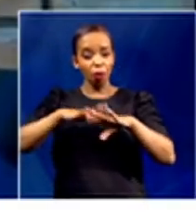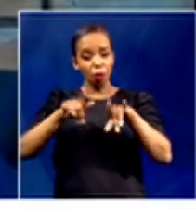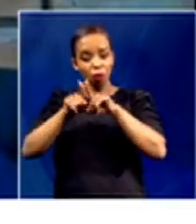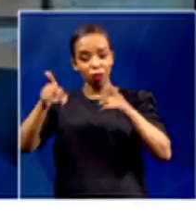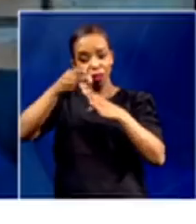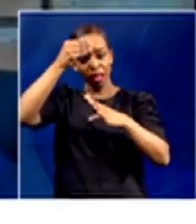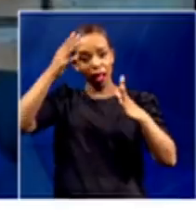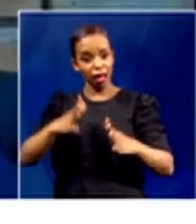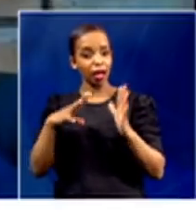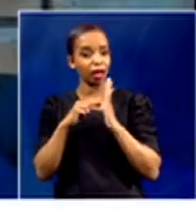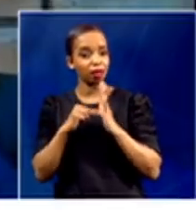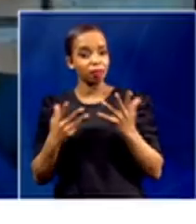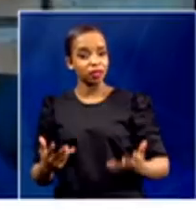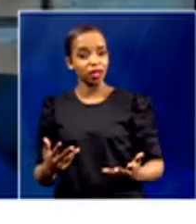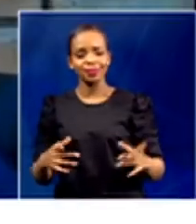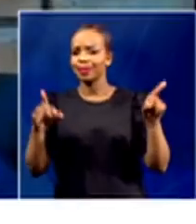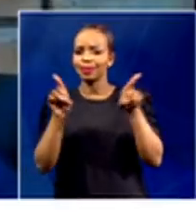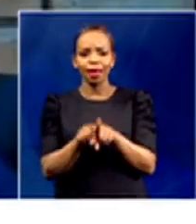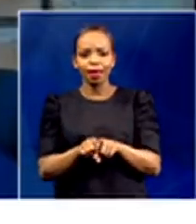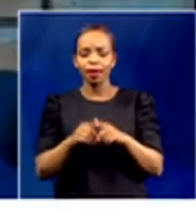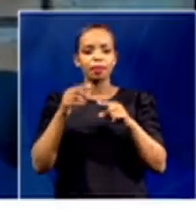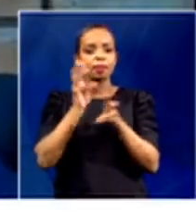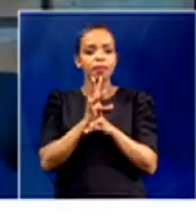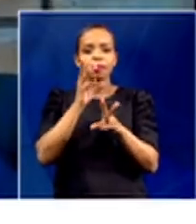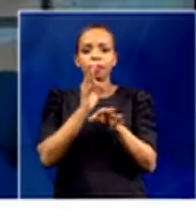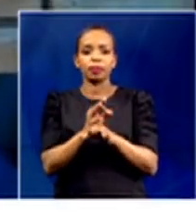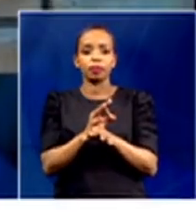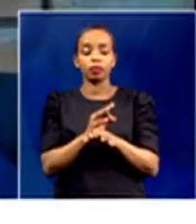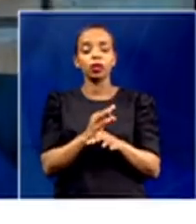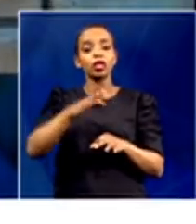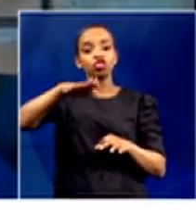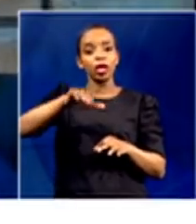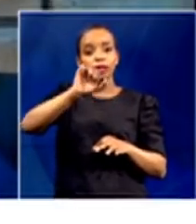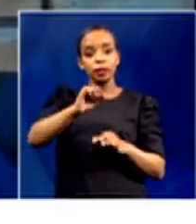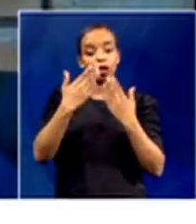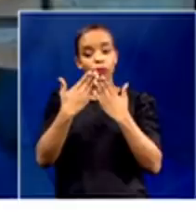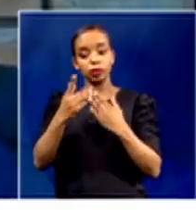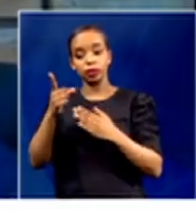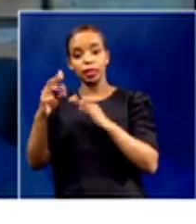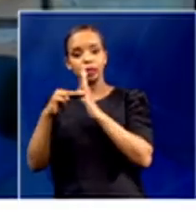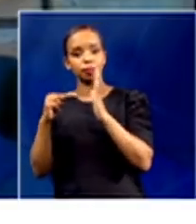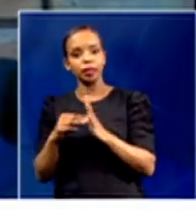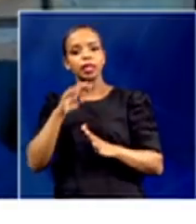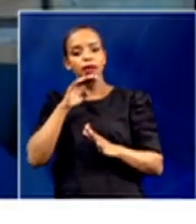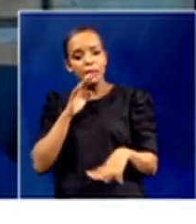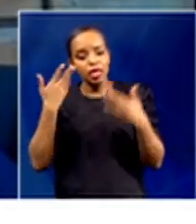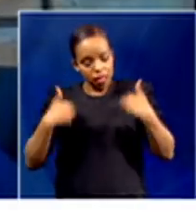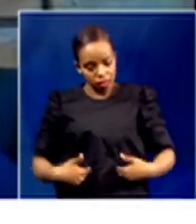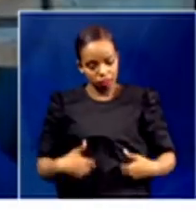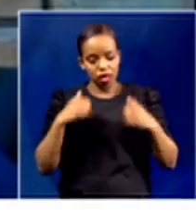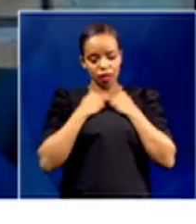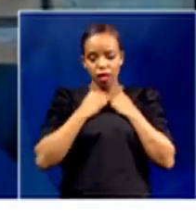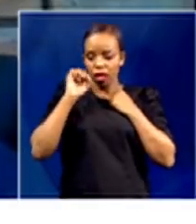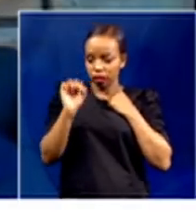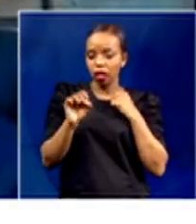parent. If you've been a parent of a matric child, you know that you are in matric as well when that child is in matric. That is how high the